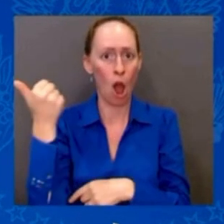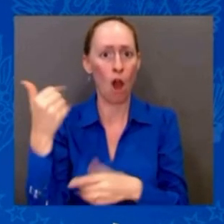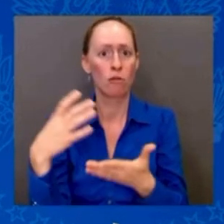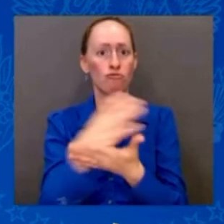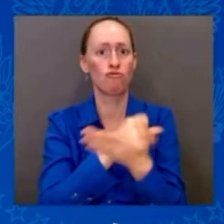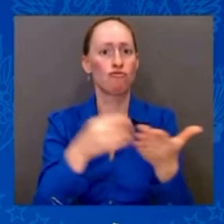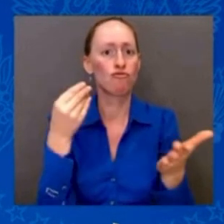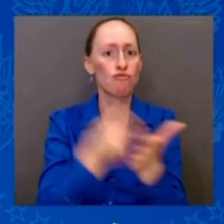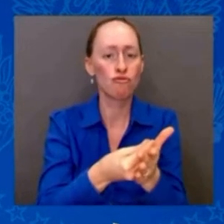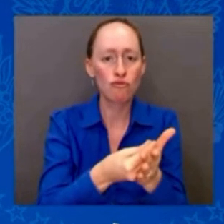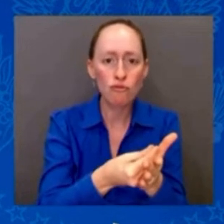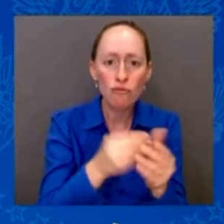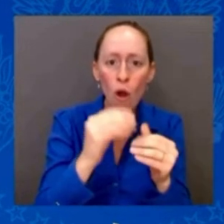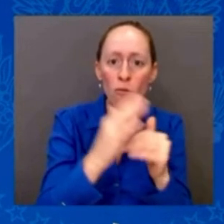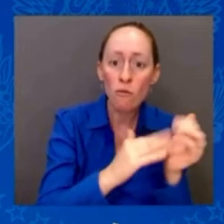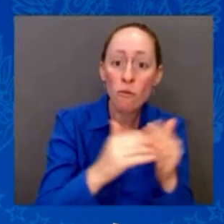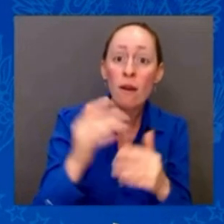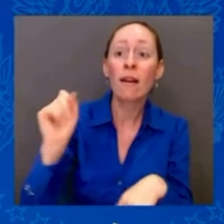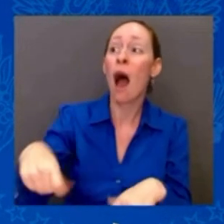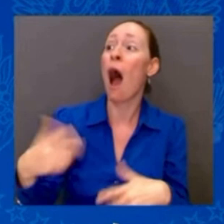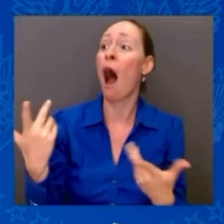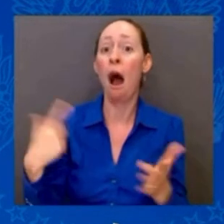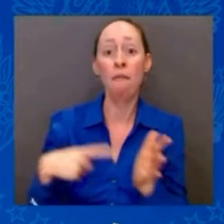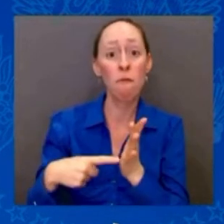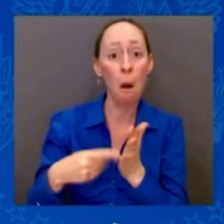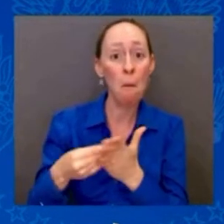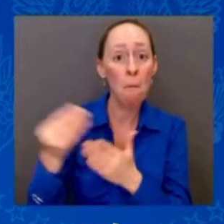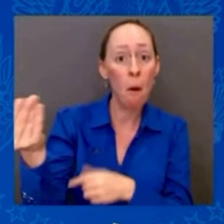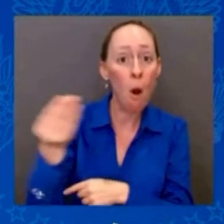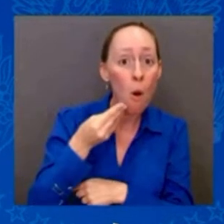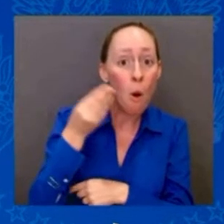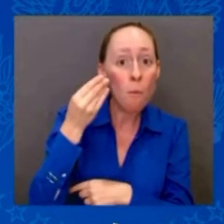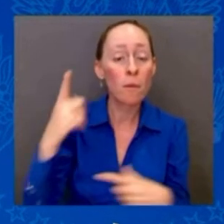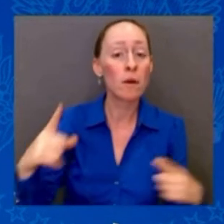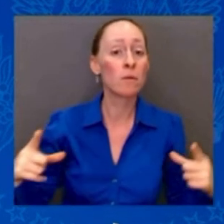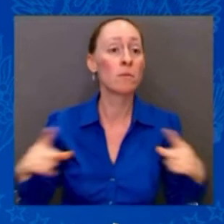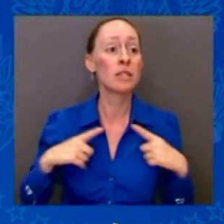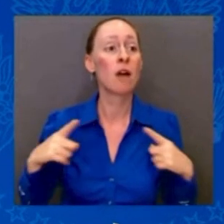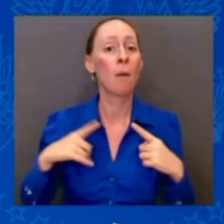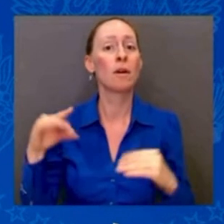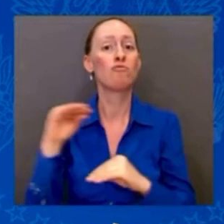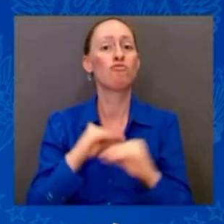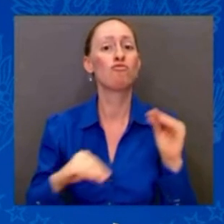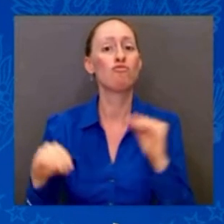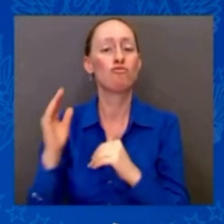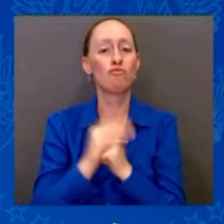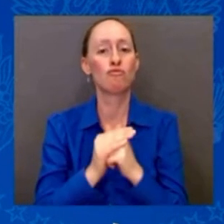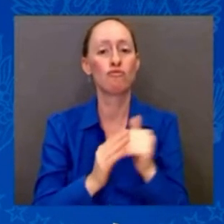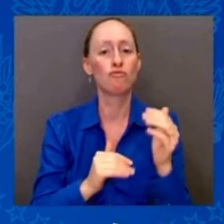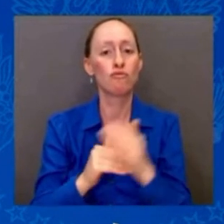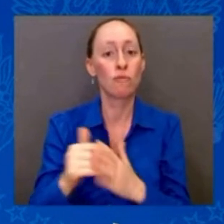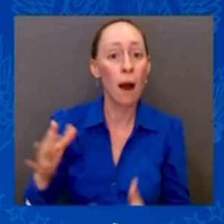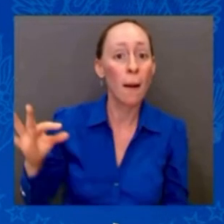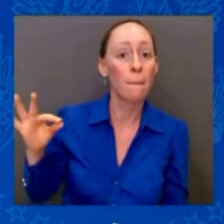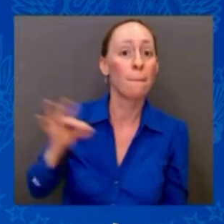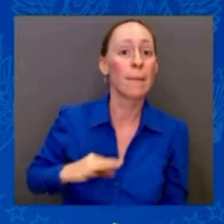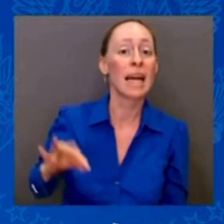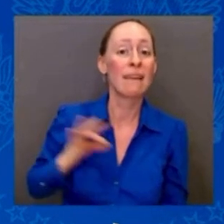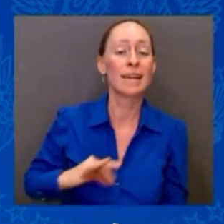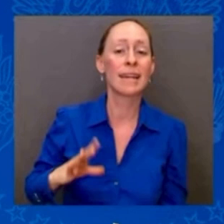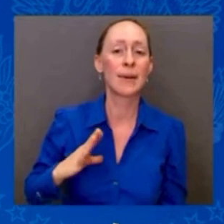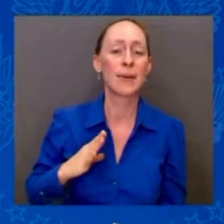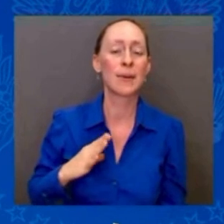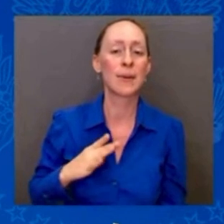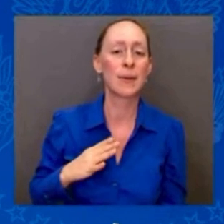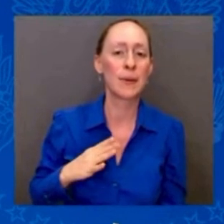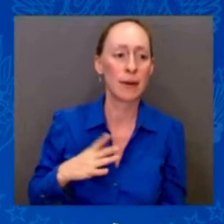savings, increase access to critical benefits like sick leave and childcare, and reducing equity and all